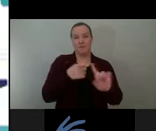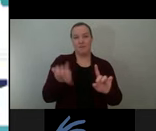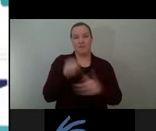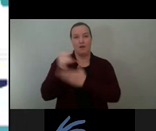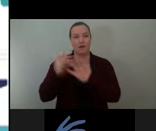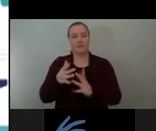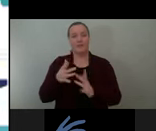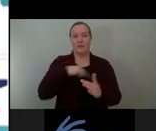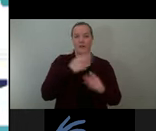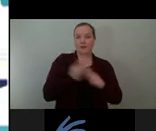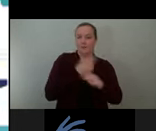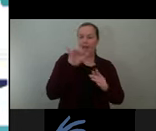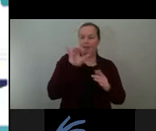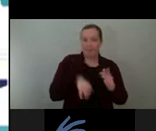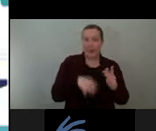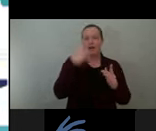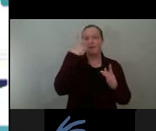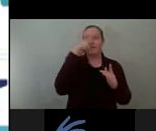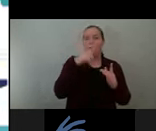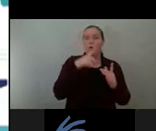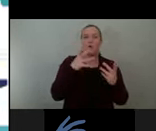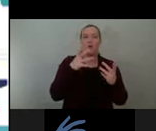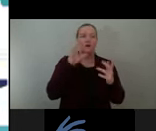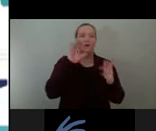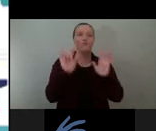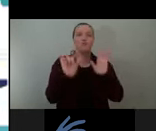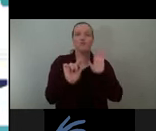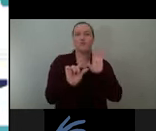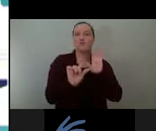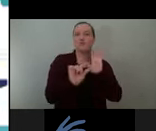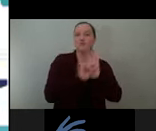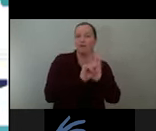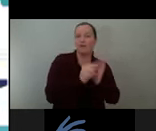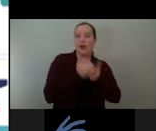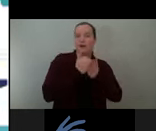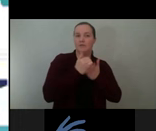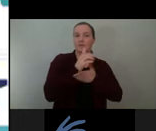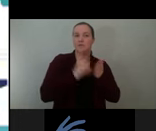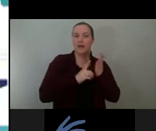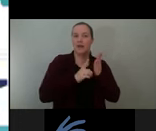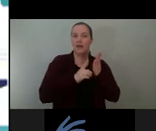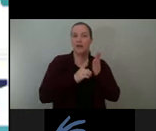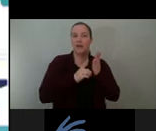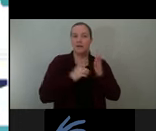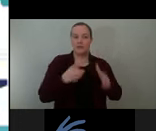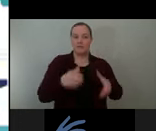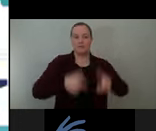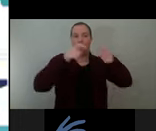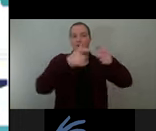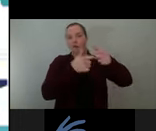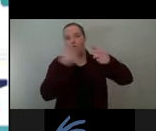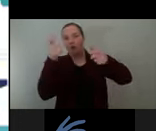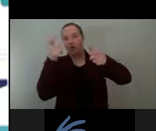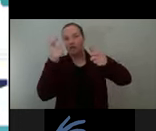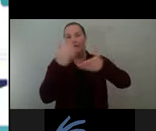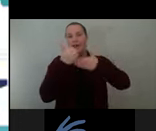for a range of scalable graphic afroquets that became the design motif for the columns, their wayfinding signage and the painted designs of